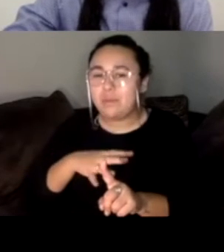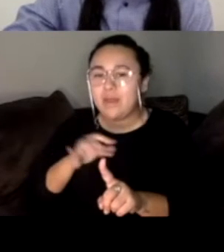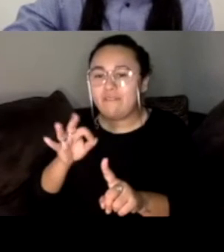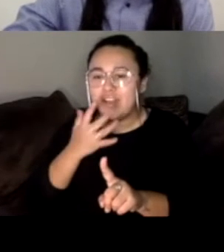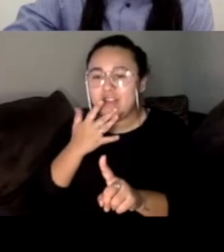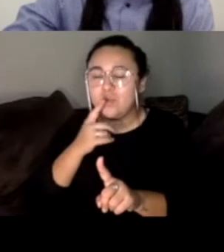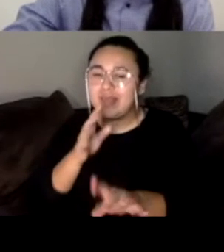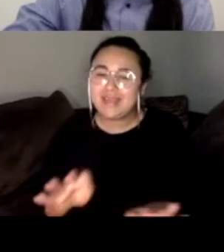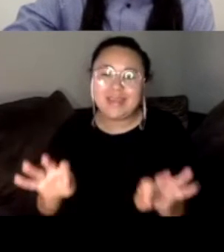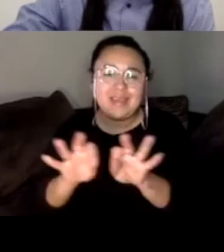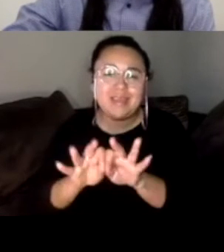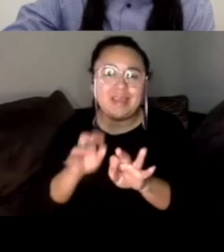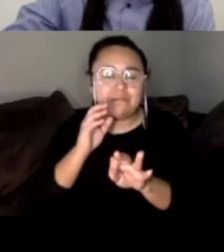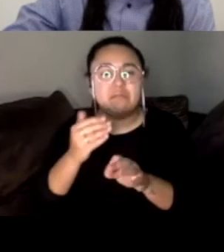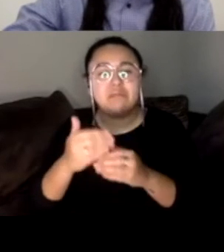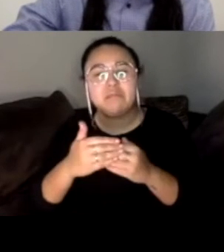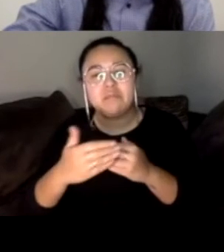be key in this next few weeks.